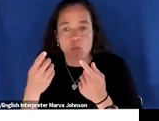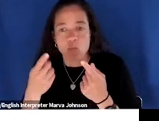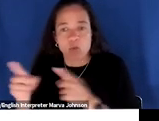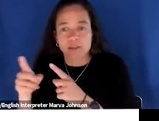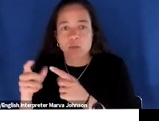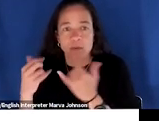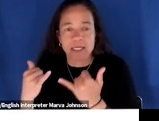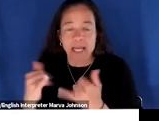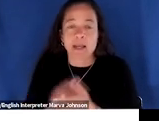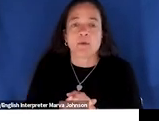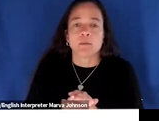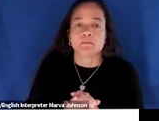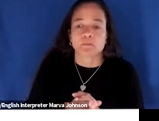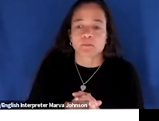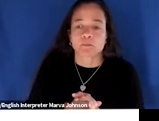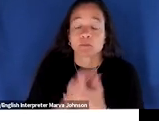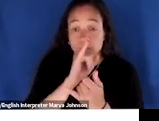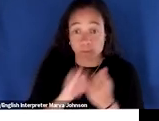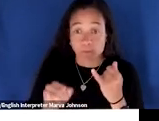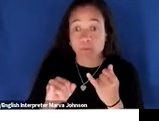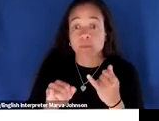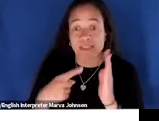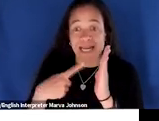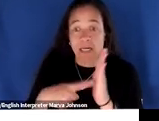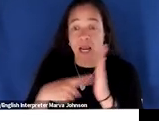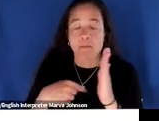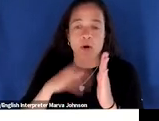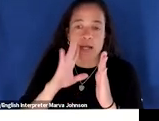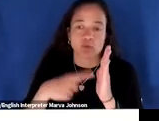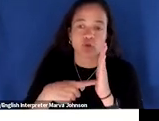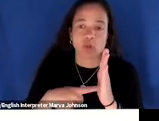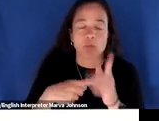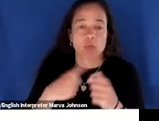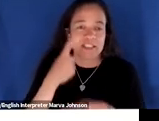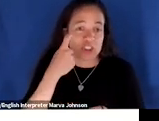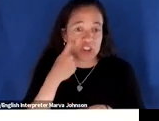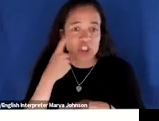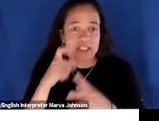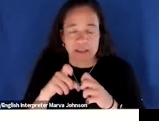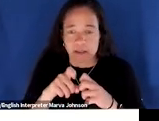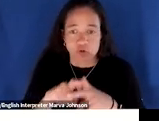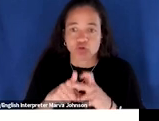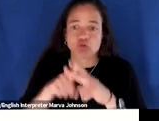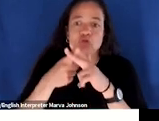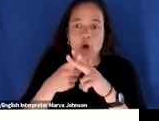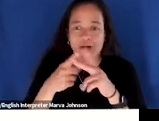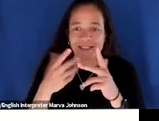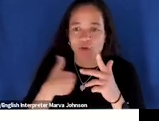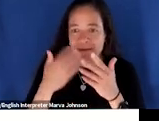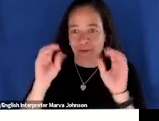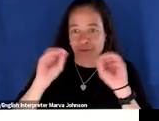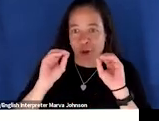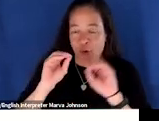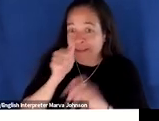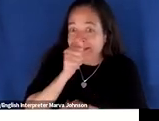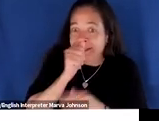the last um example i'm going to leave you with uh which is just starting so you know i don't have any secret insight here this is from